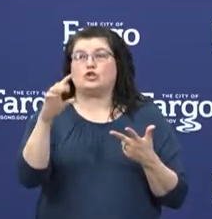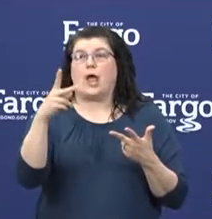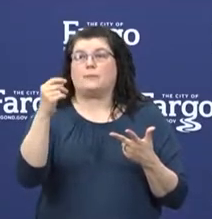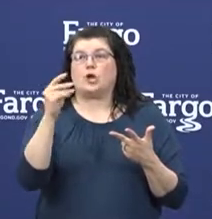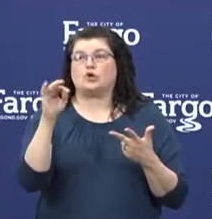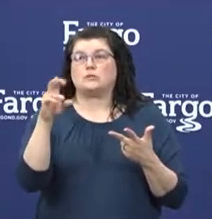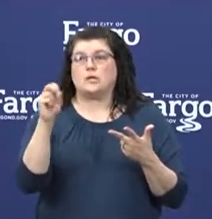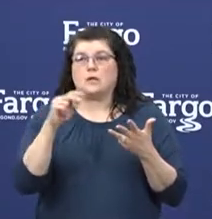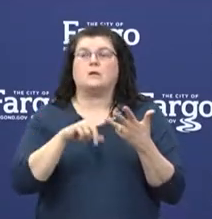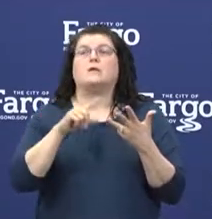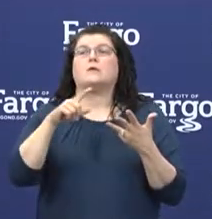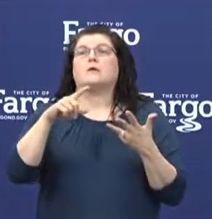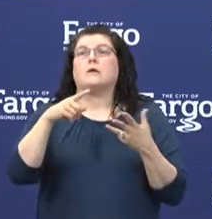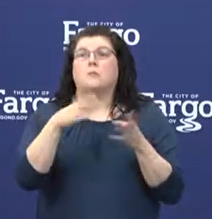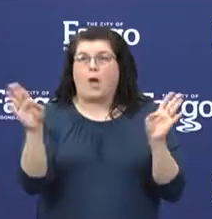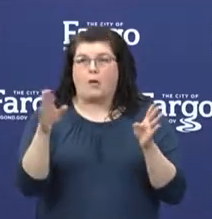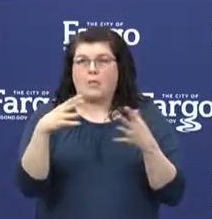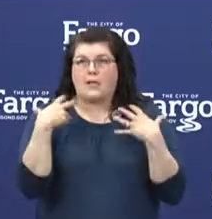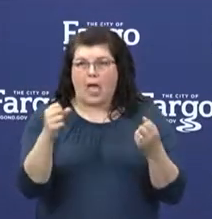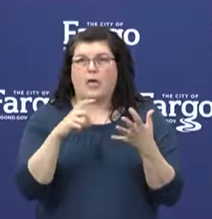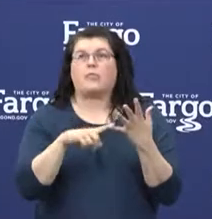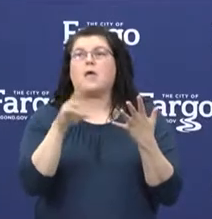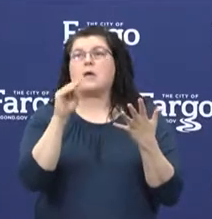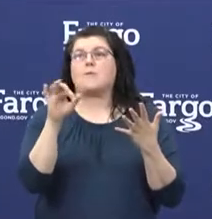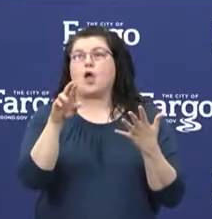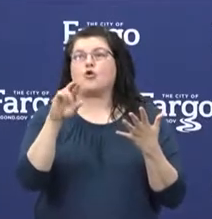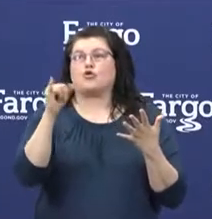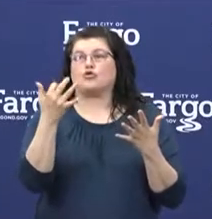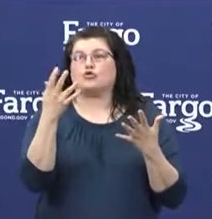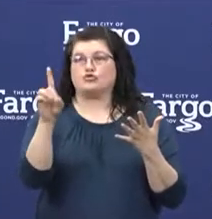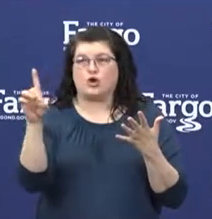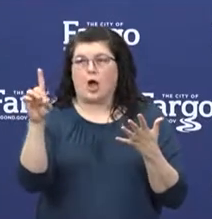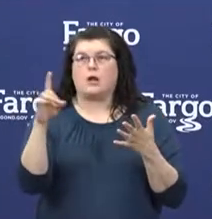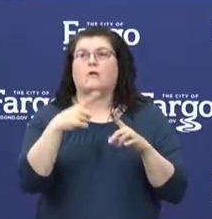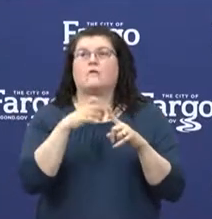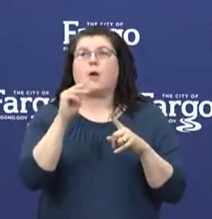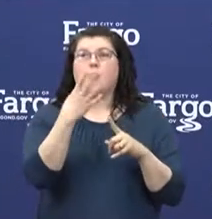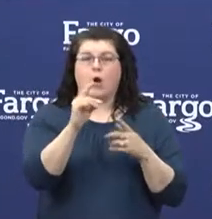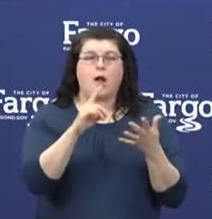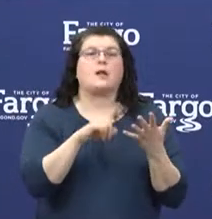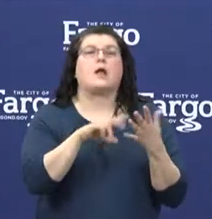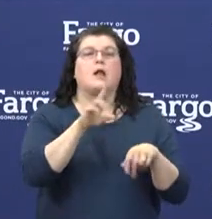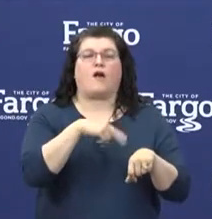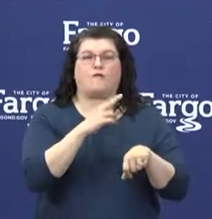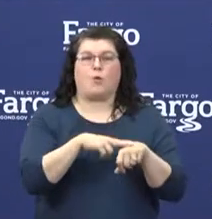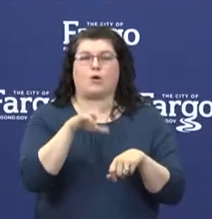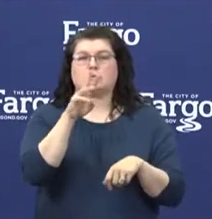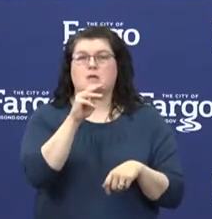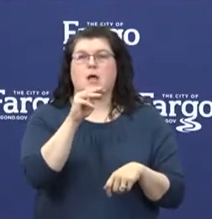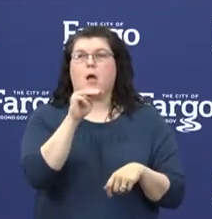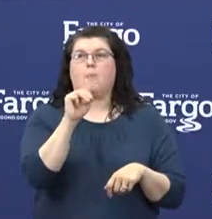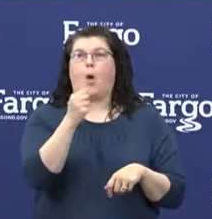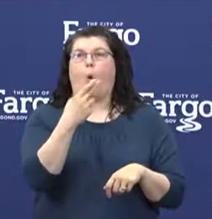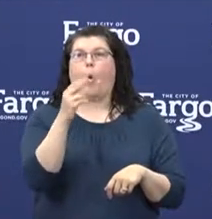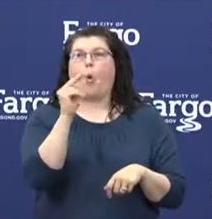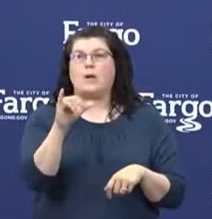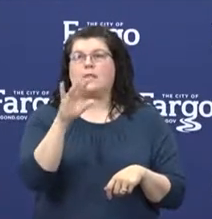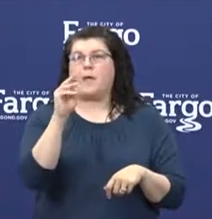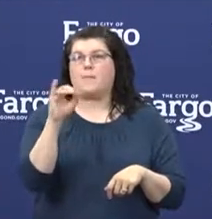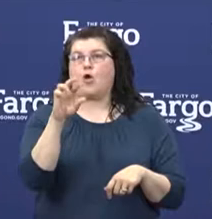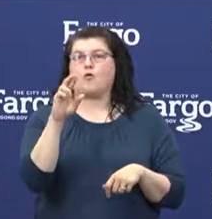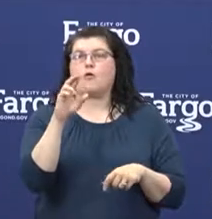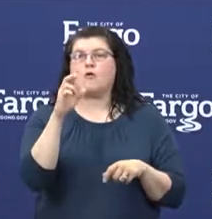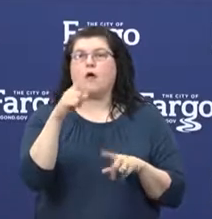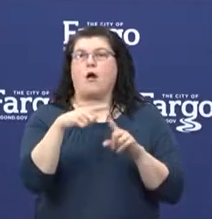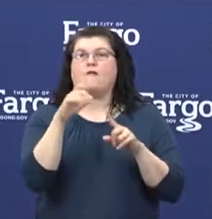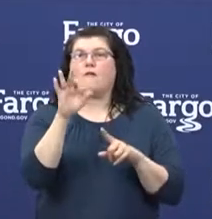Haney from Clay County, and Mayor Judd from Moorhead, and of course, Mayor Mahoney from Fargo. Your leadership